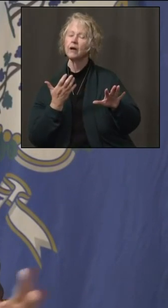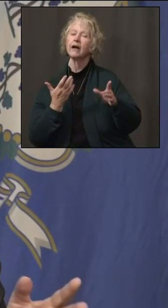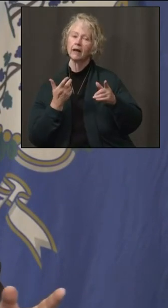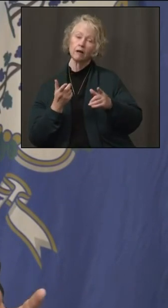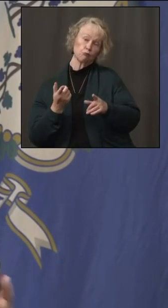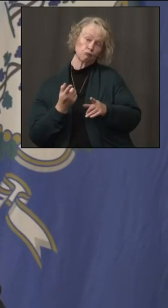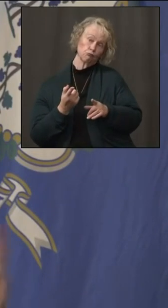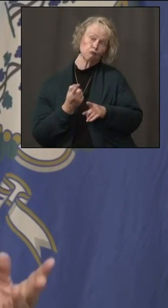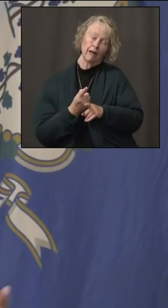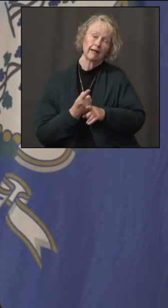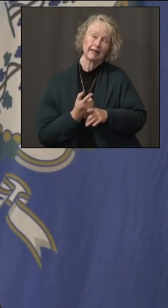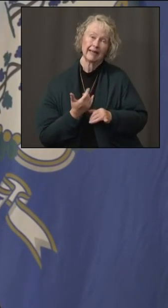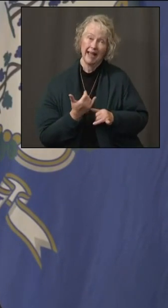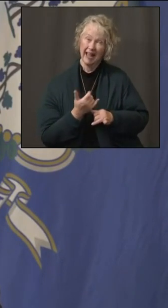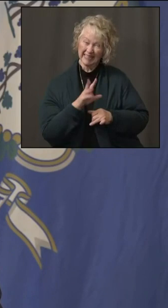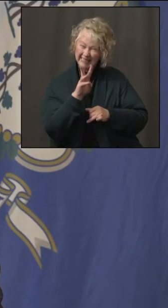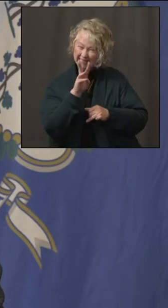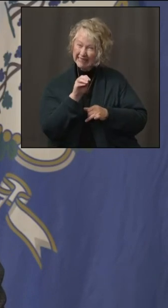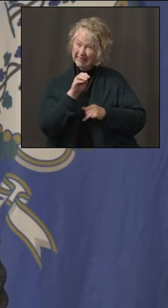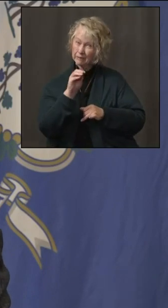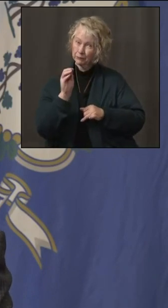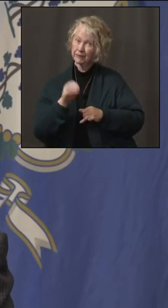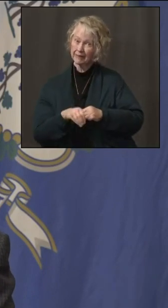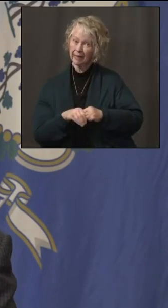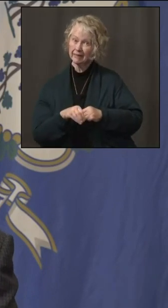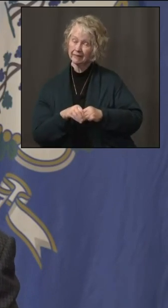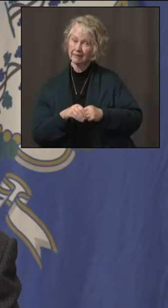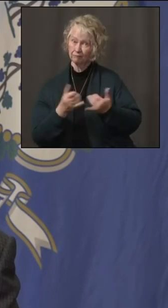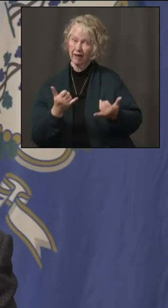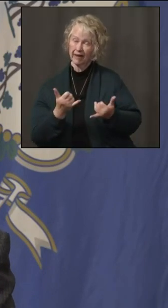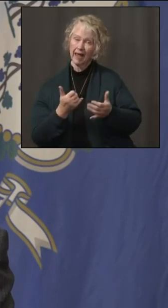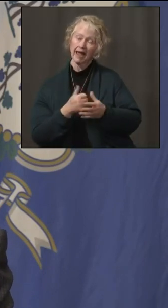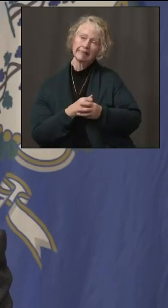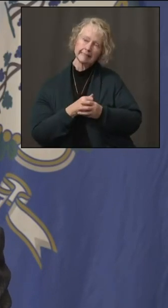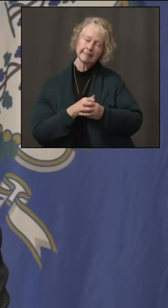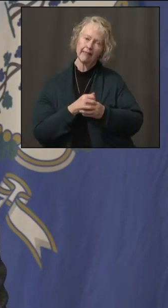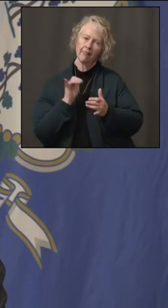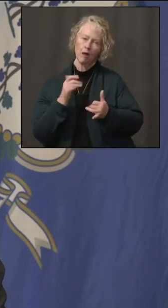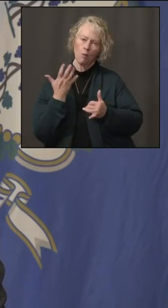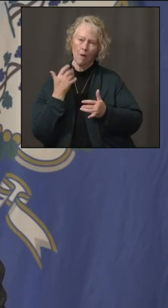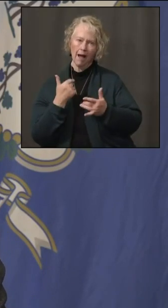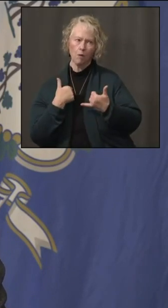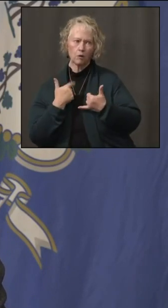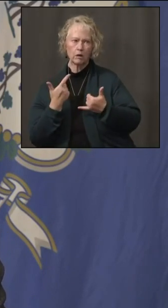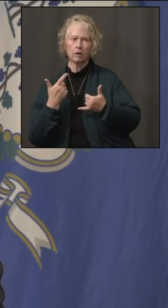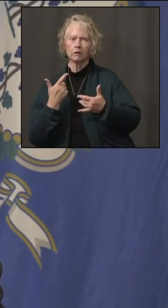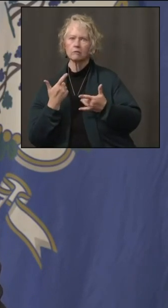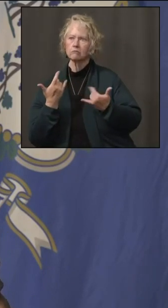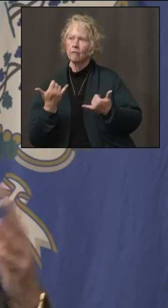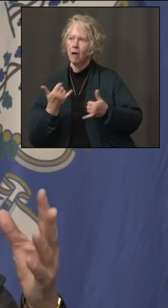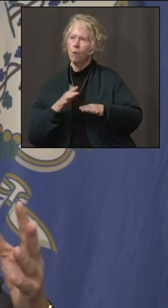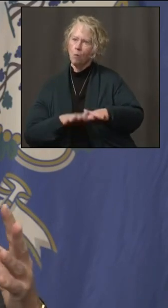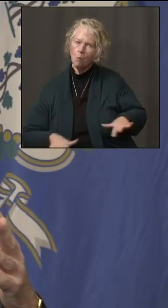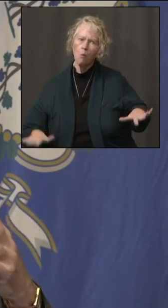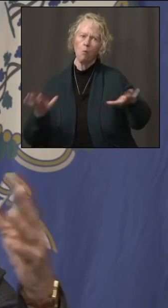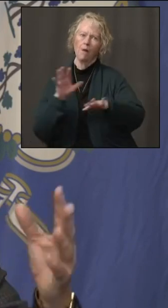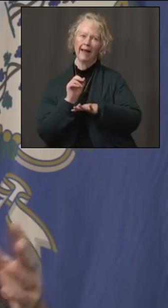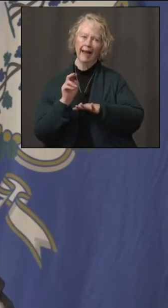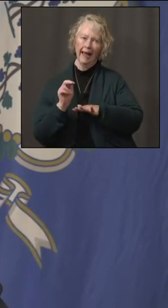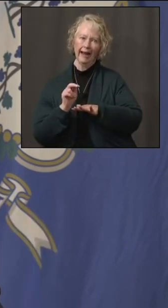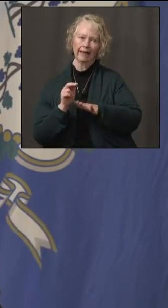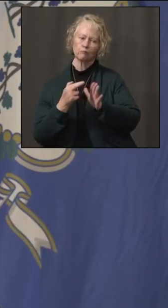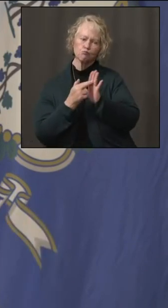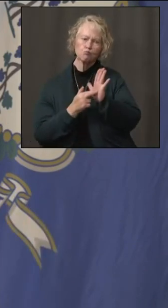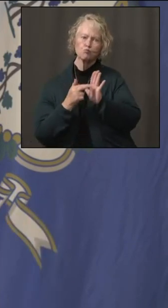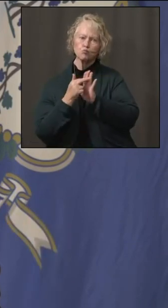I mean, right now it encompasses 60 percent of our population. So that's why we're doing everything on a statewide basis and even more importantly,